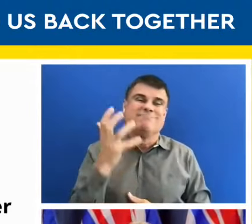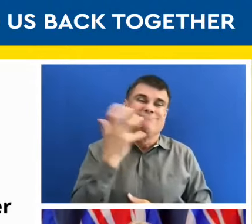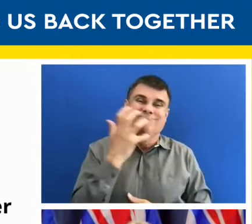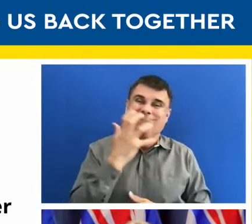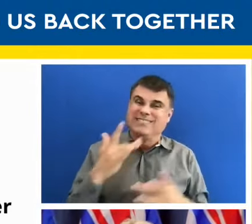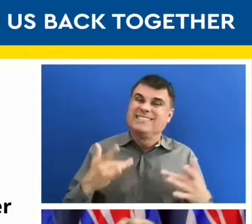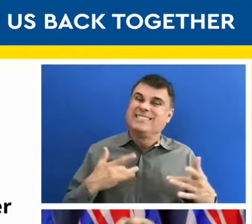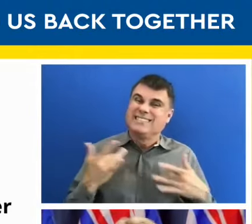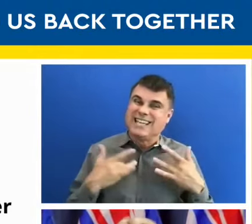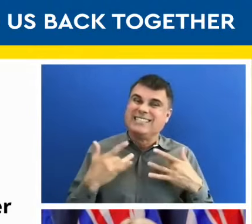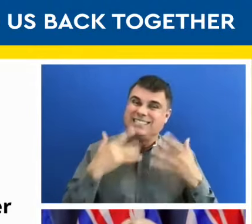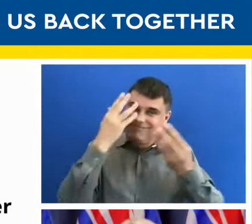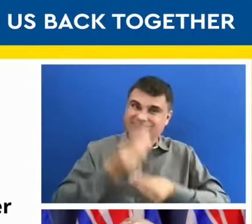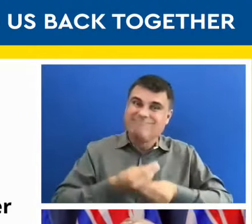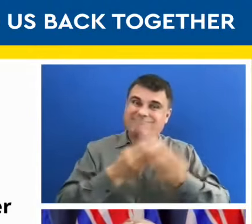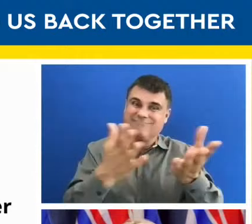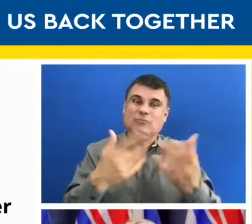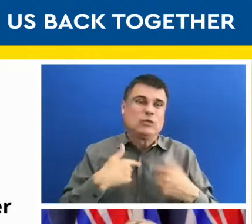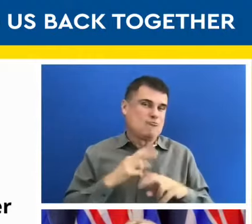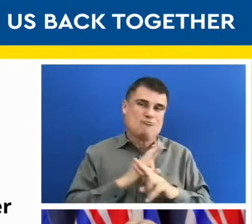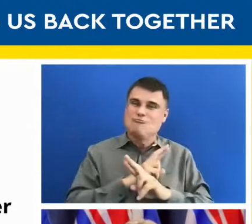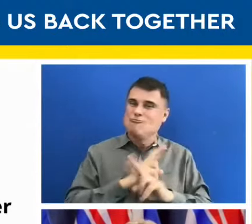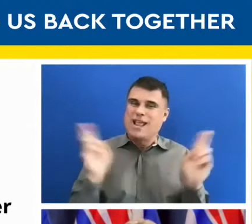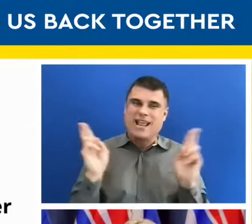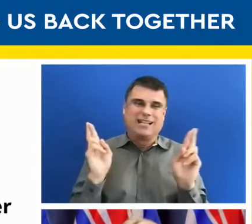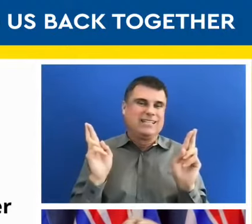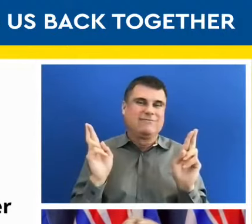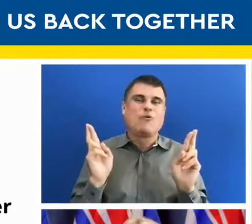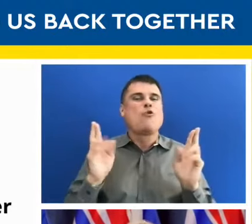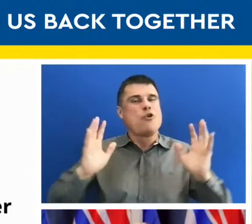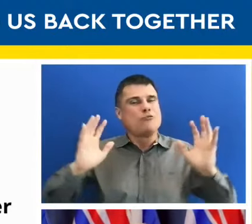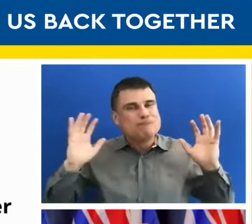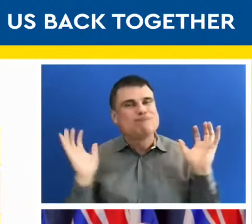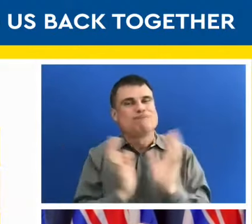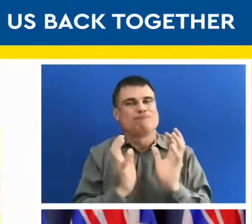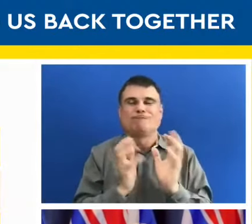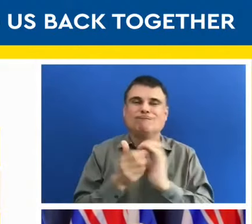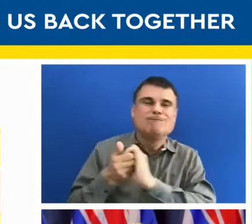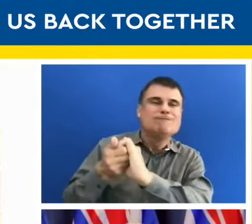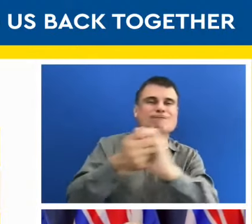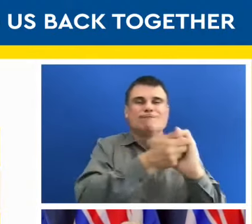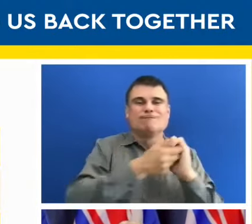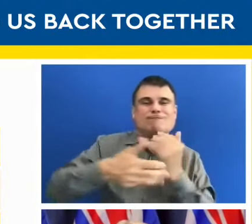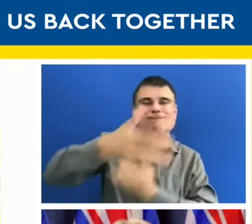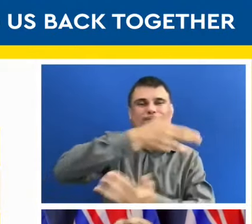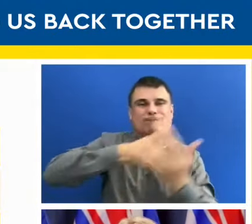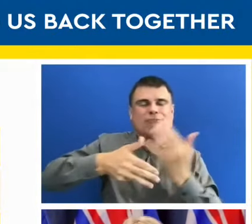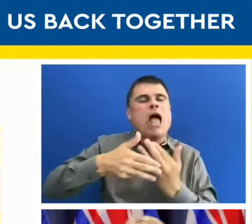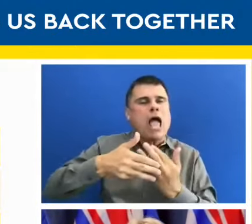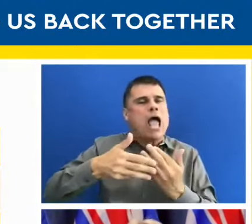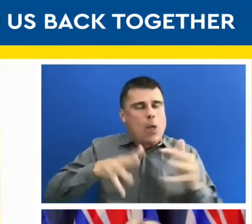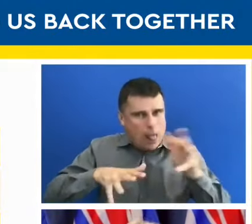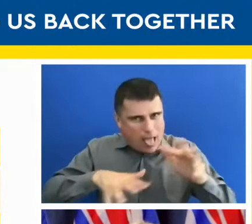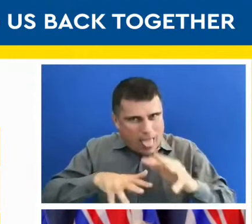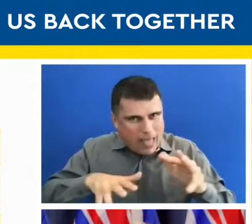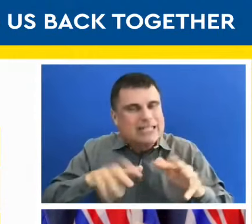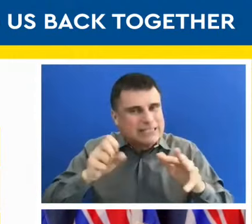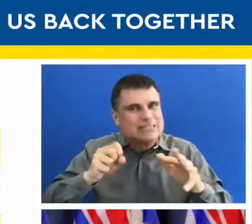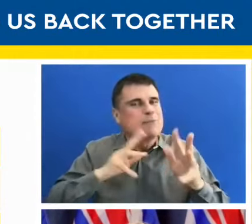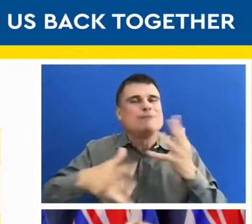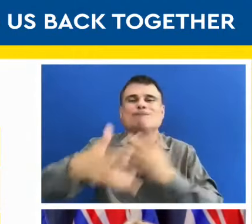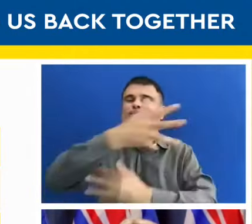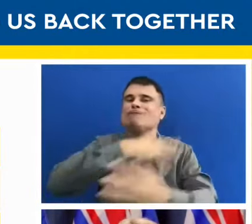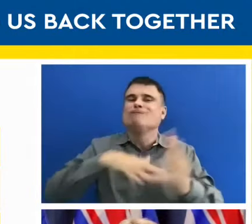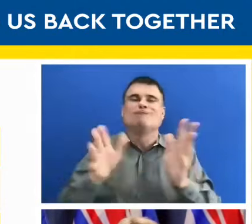ready to continue bring us back together. Let me just get this together. So as yesterday's